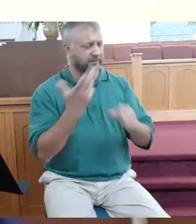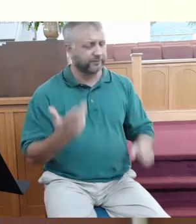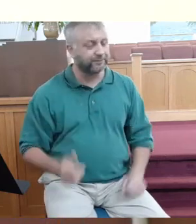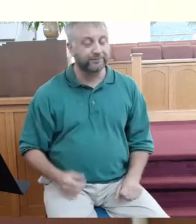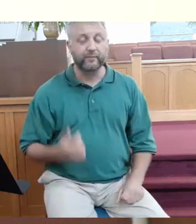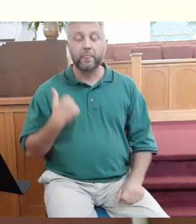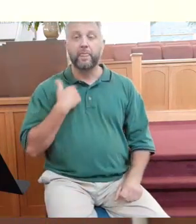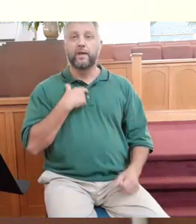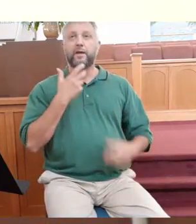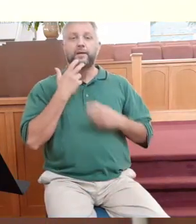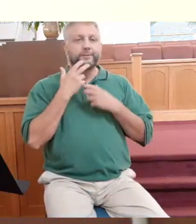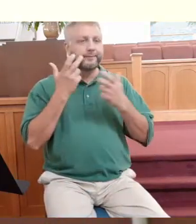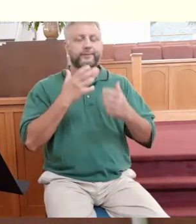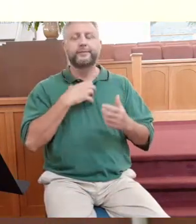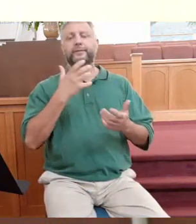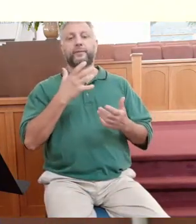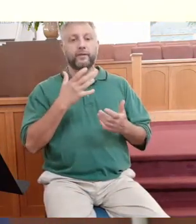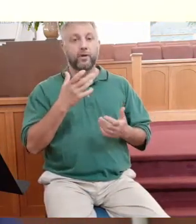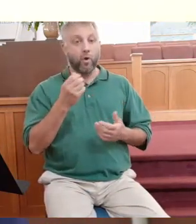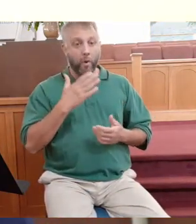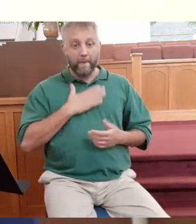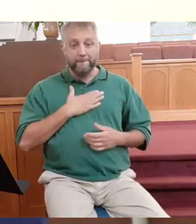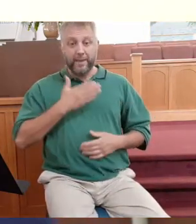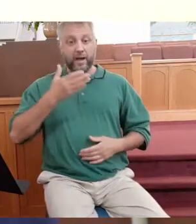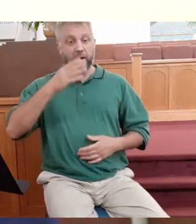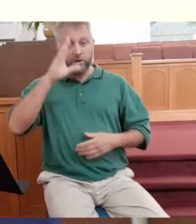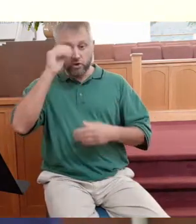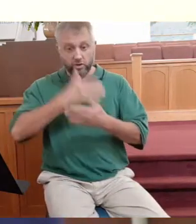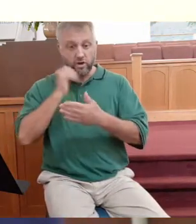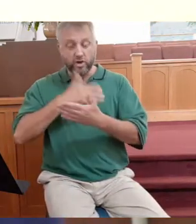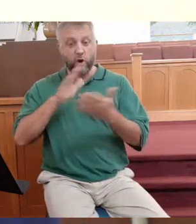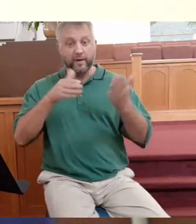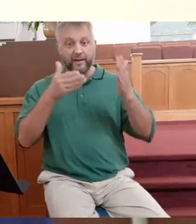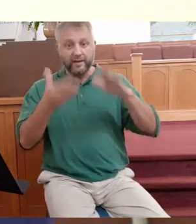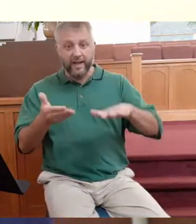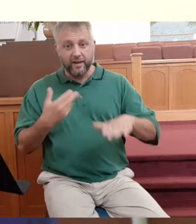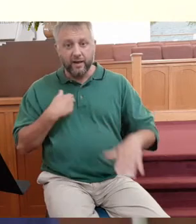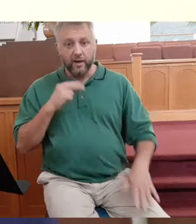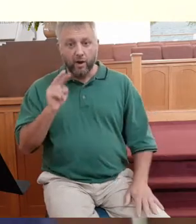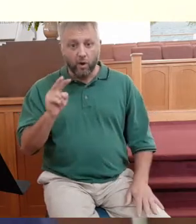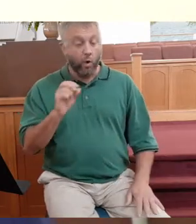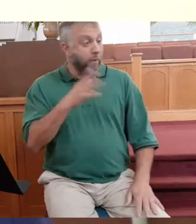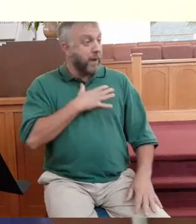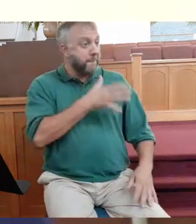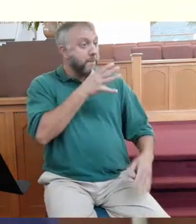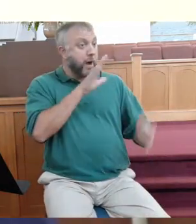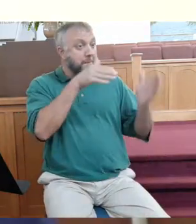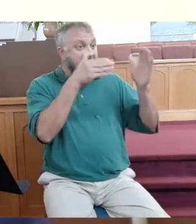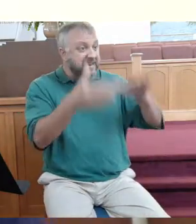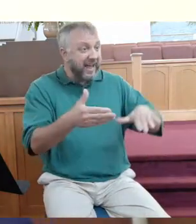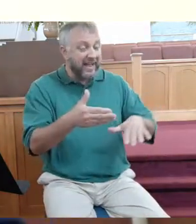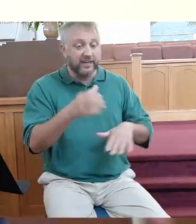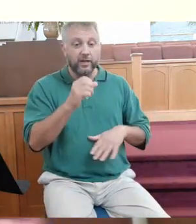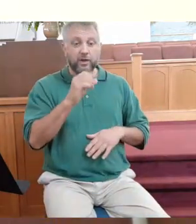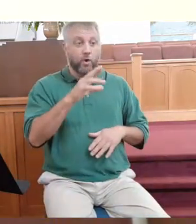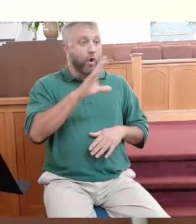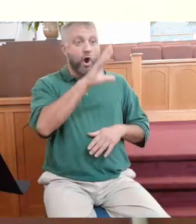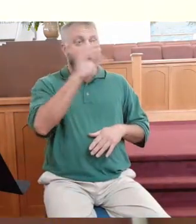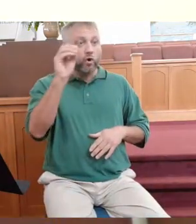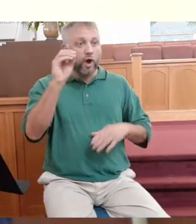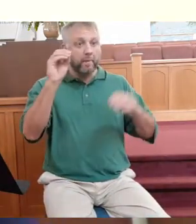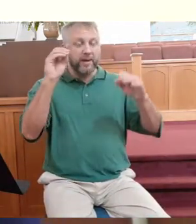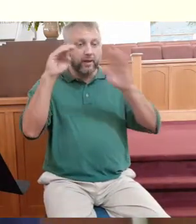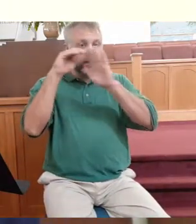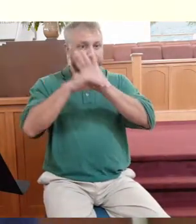We cry out it's not fair when a child is taken from their parents. We cry out it's not fair when mom dies from a disease. We cry out it's not fair when the company